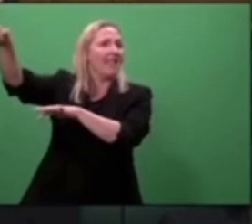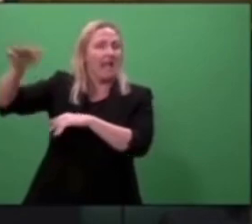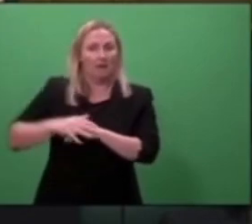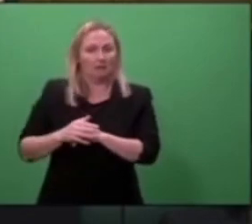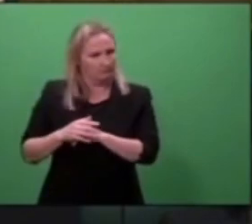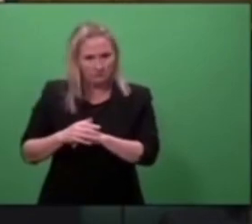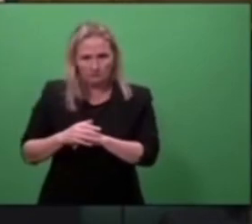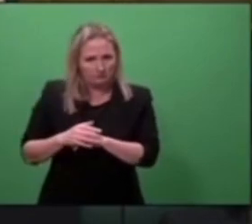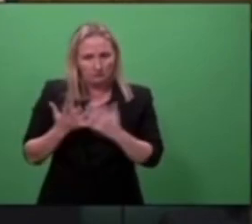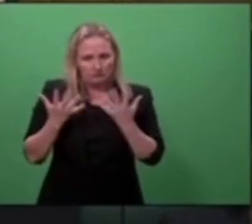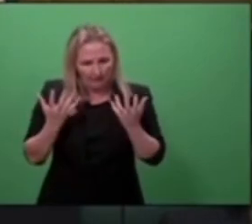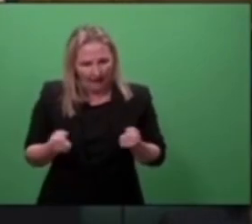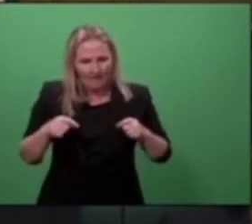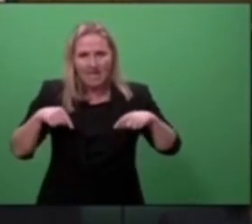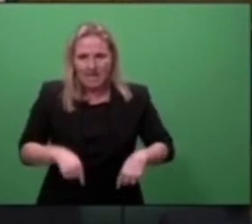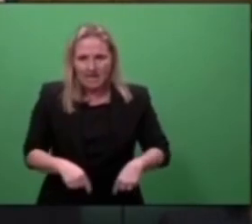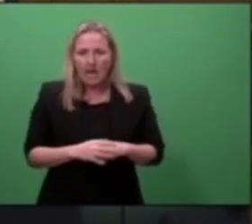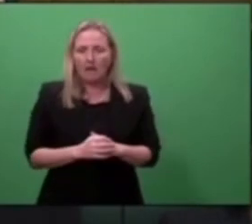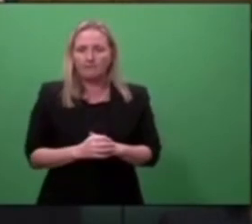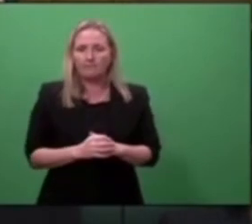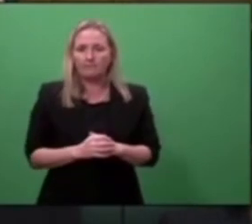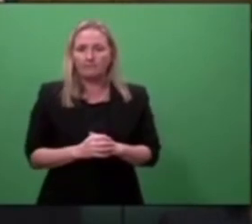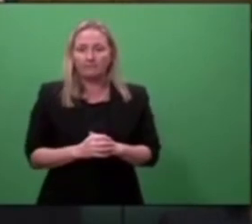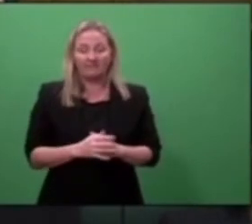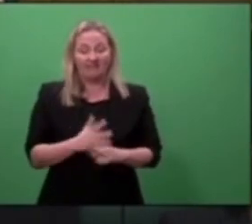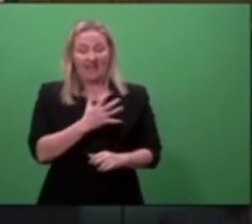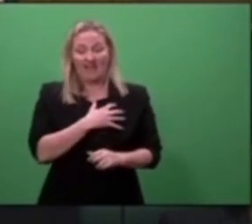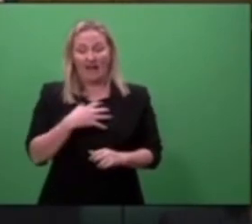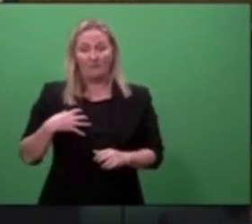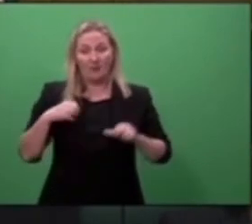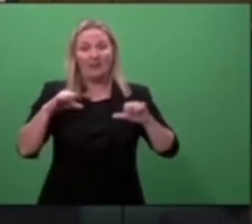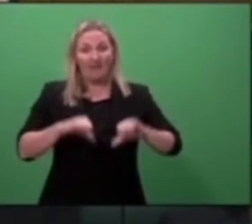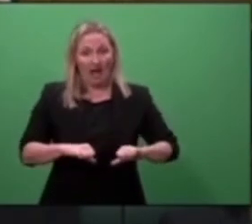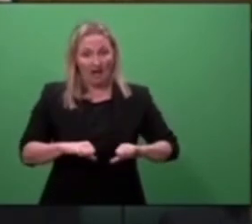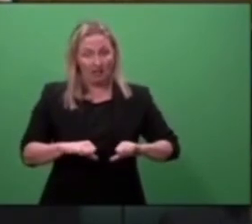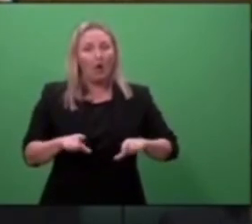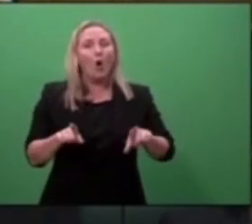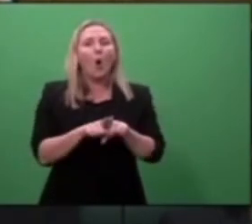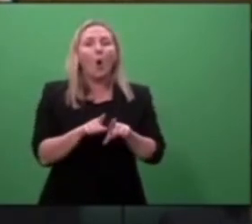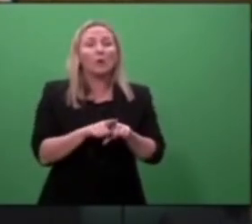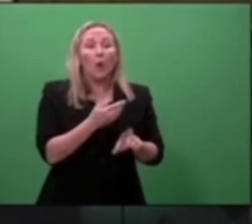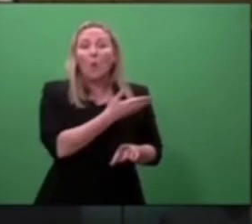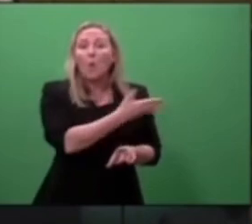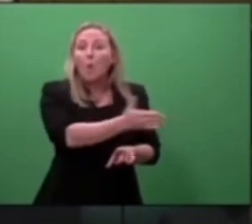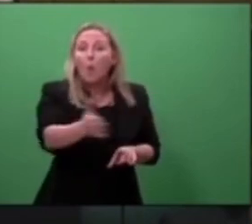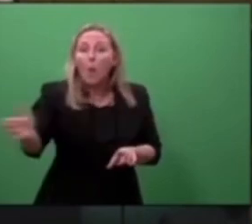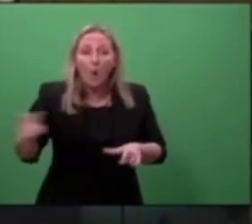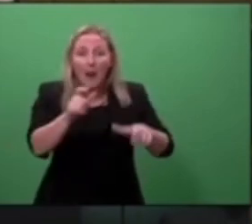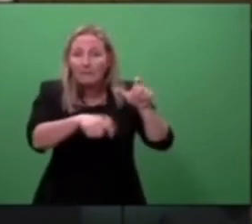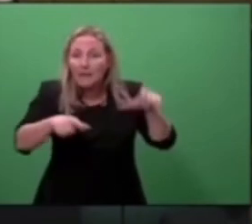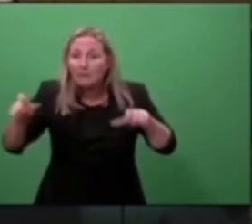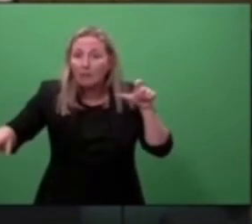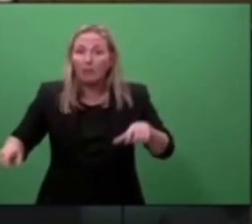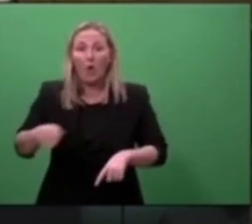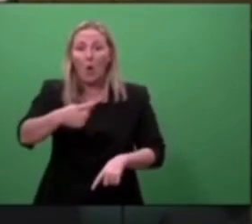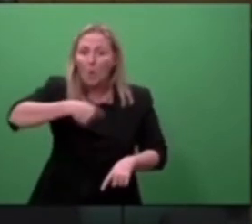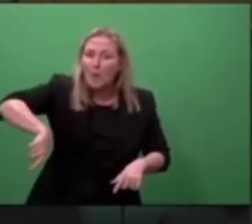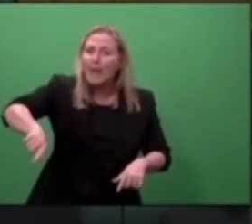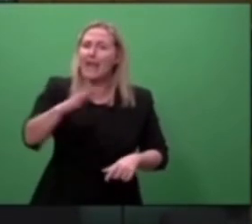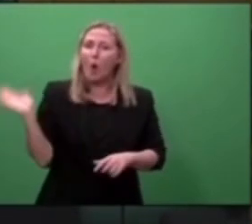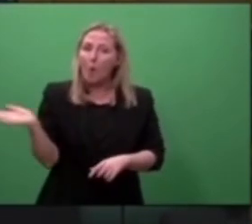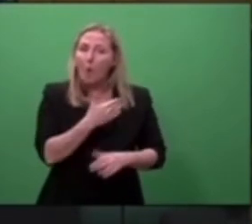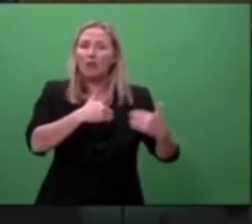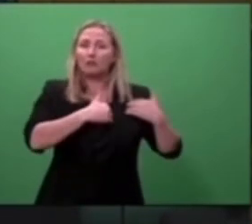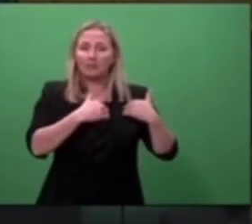And it is not only the state that failed, it is on all of us to be better parents, to be more caring, to listen to people